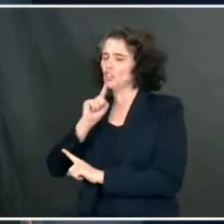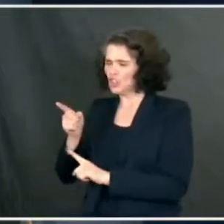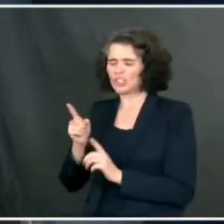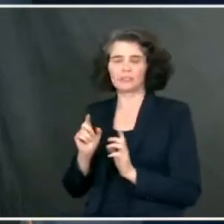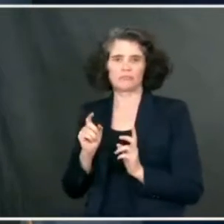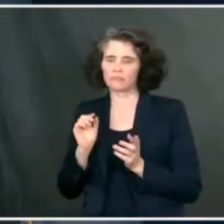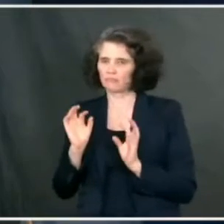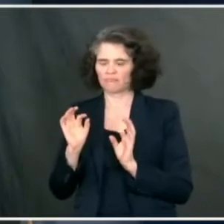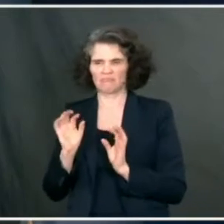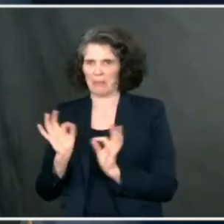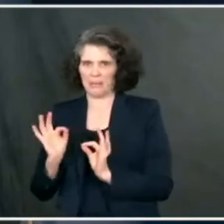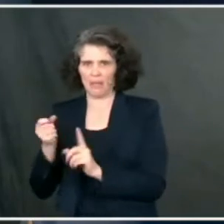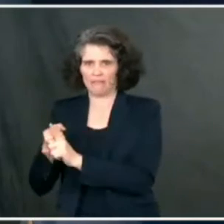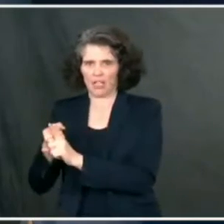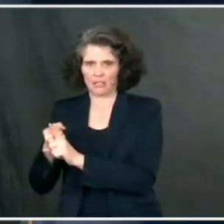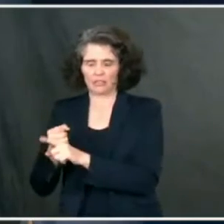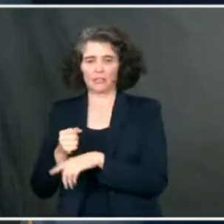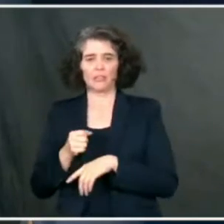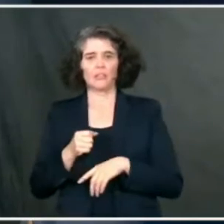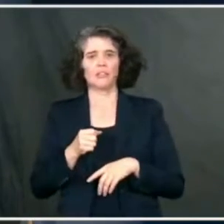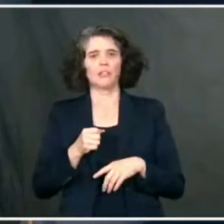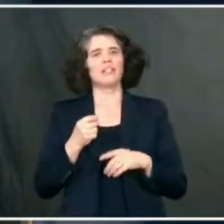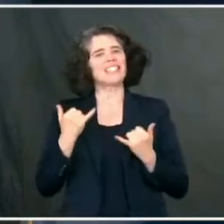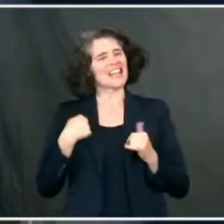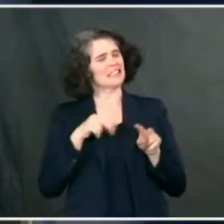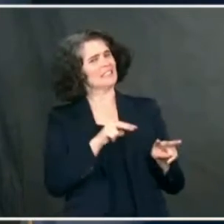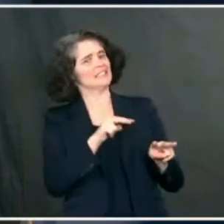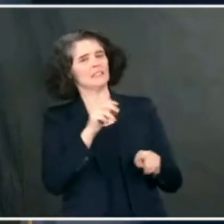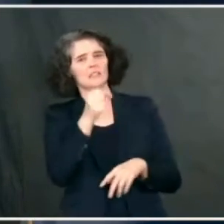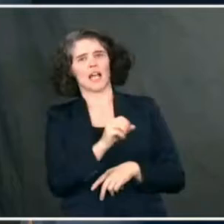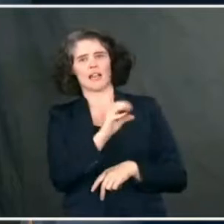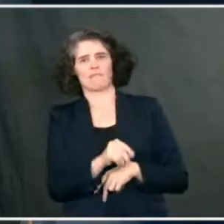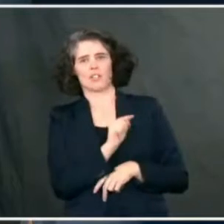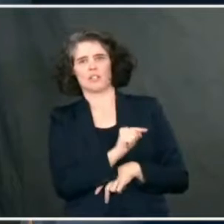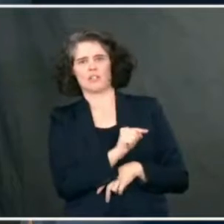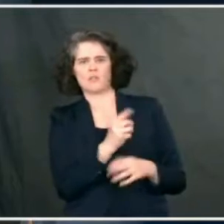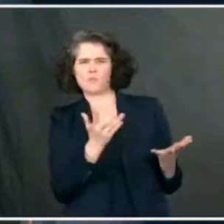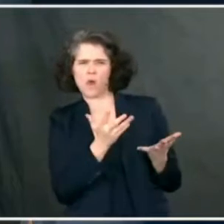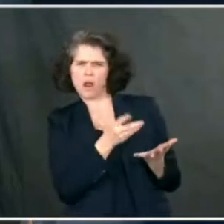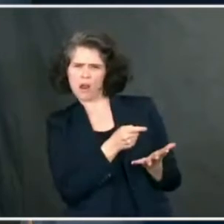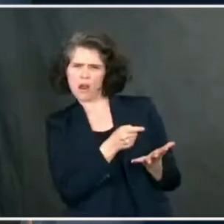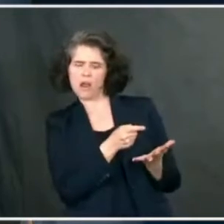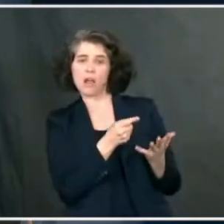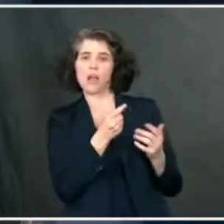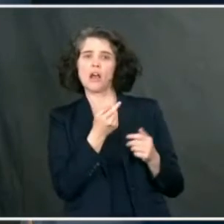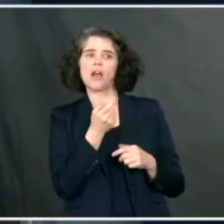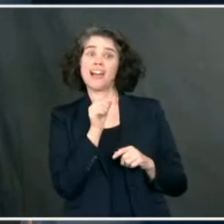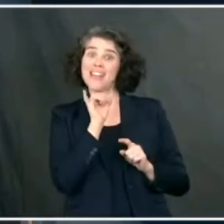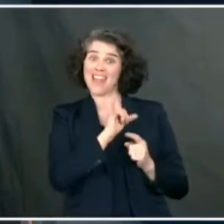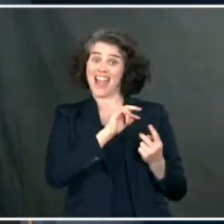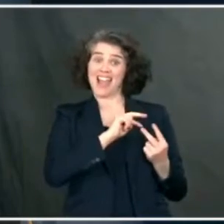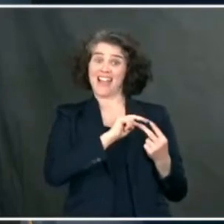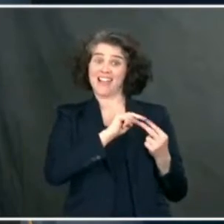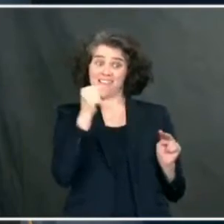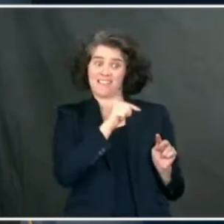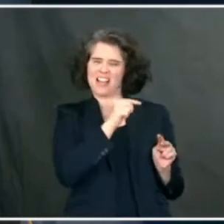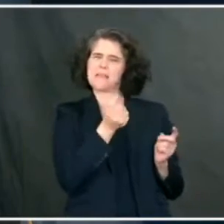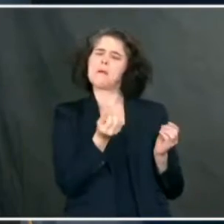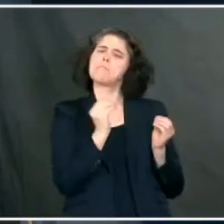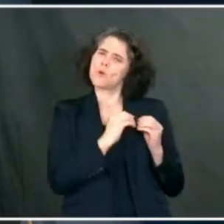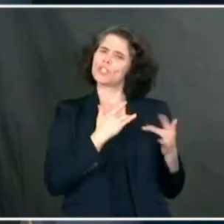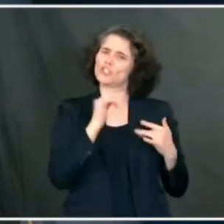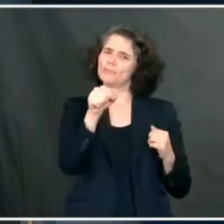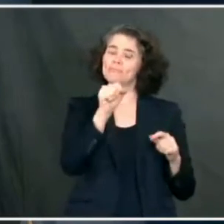effect. We're following very carefully the one in South Africa, which is a little bit more concerning, but